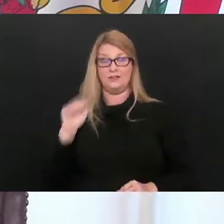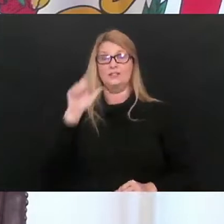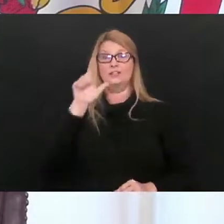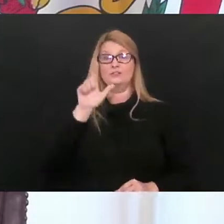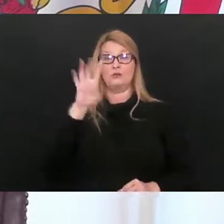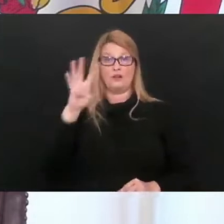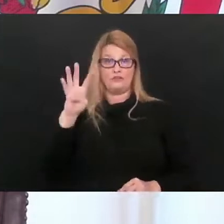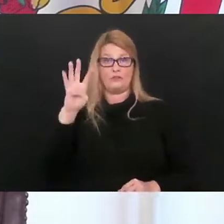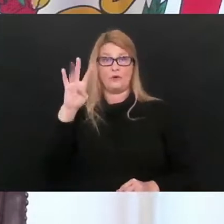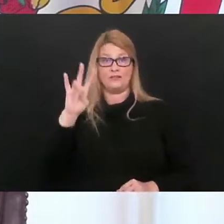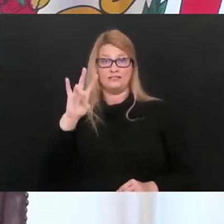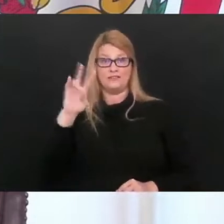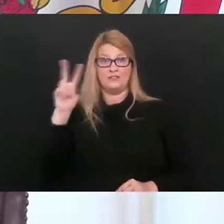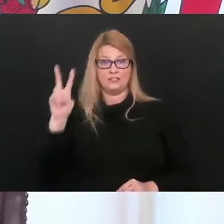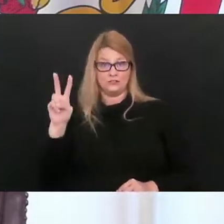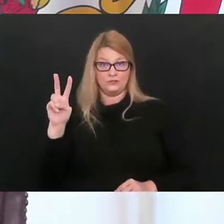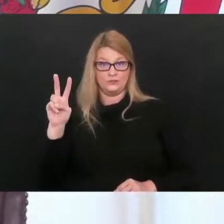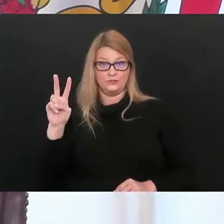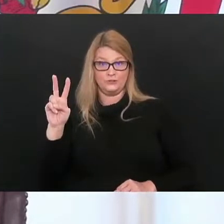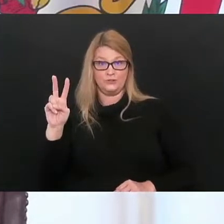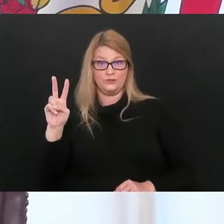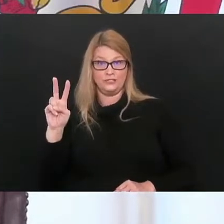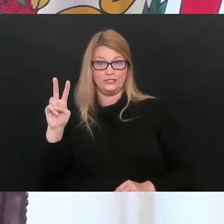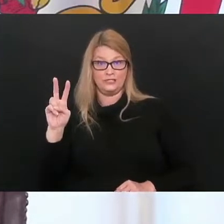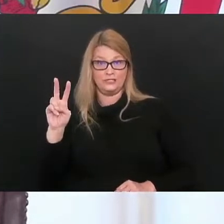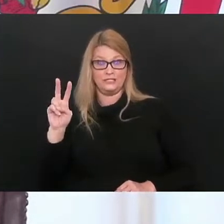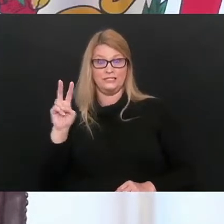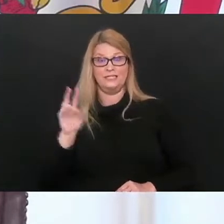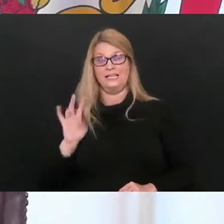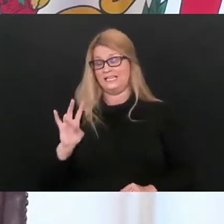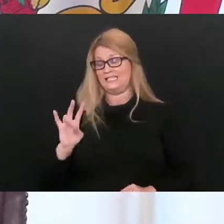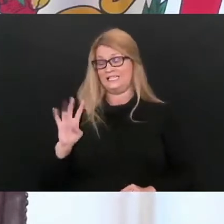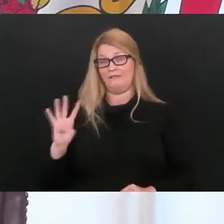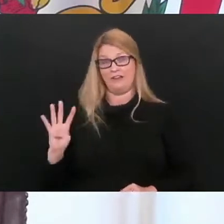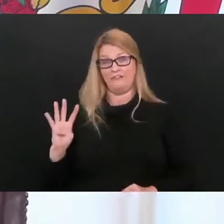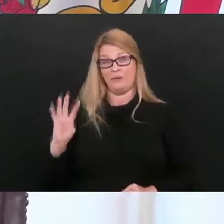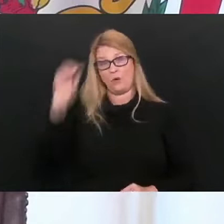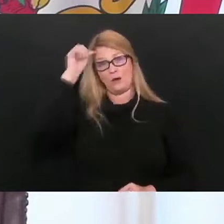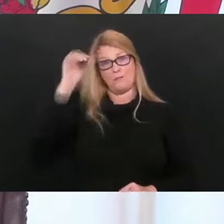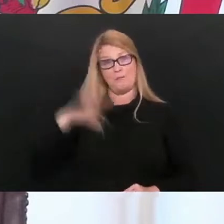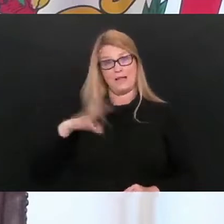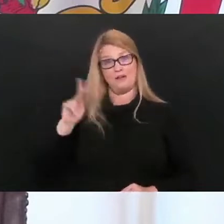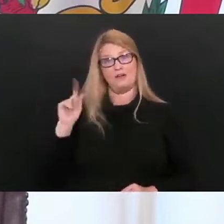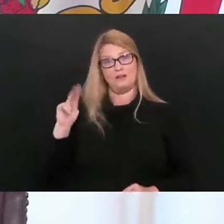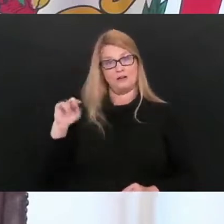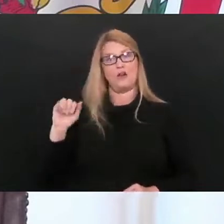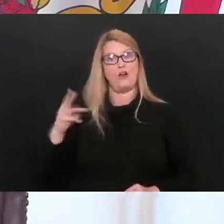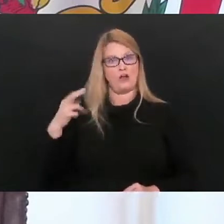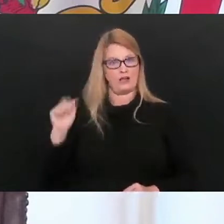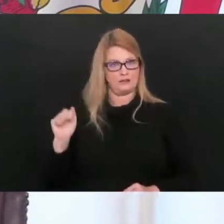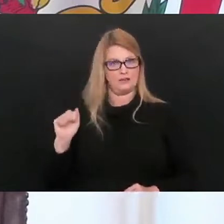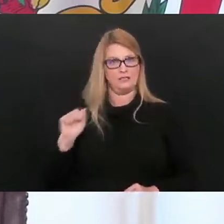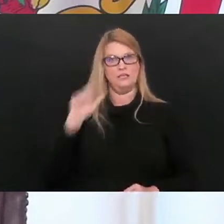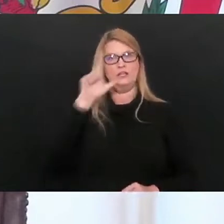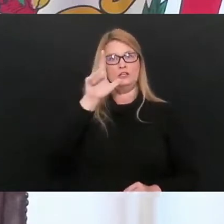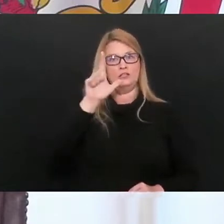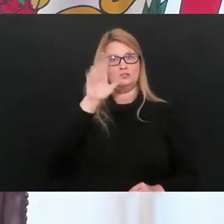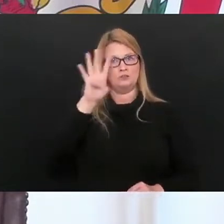,472nd death is a 74-year-old male from Kanawha County. Our 2